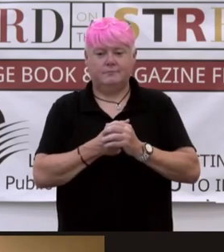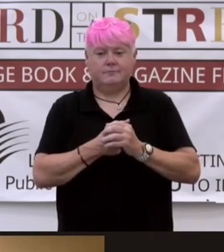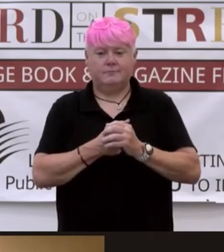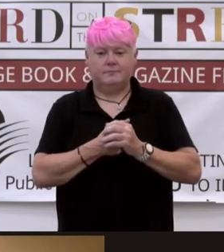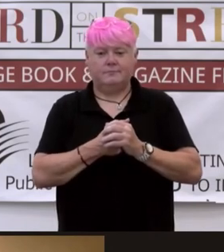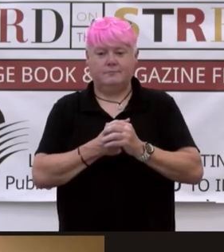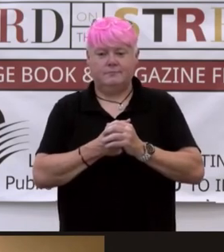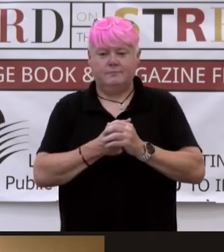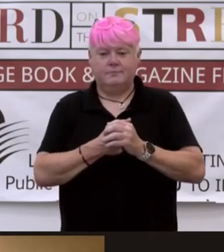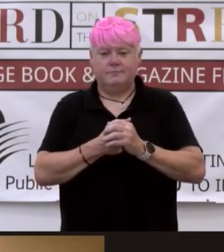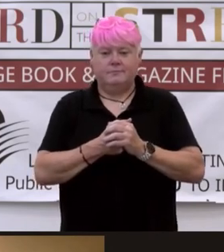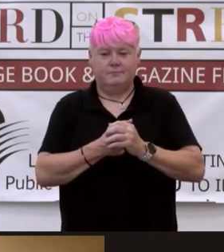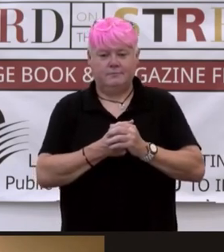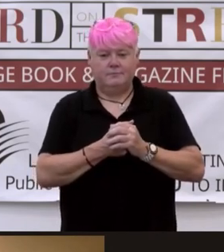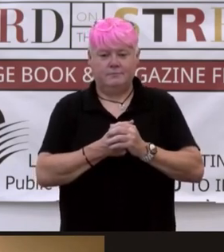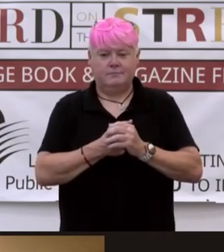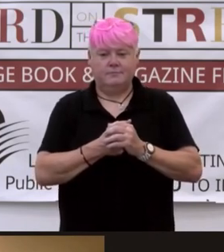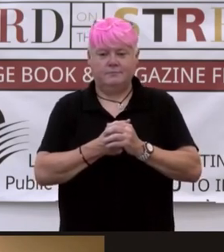member?